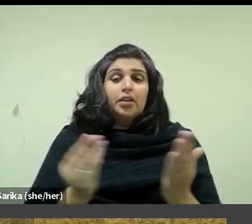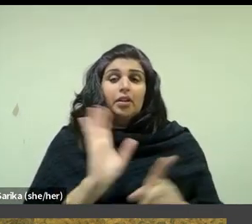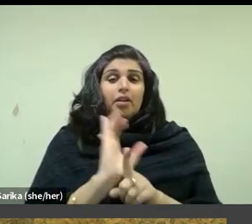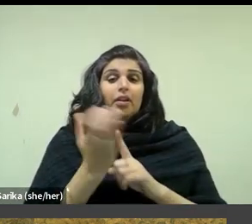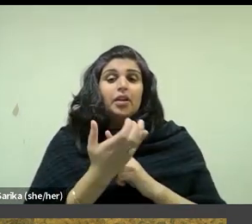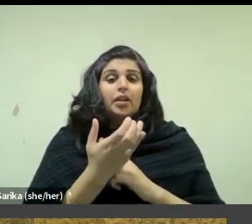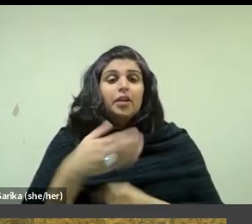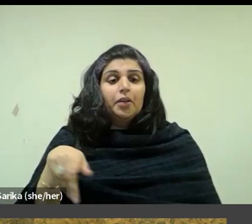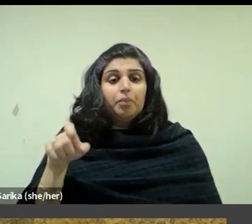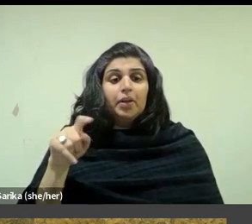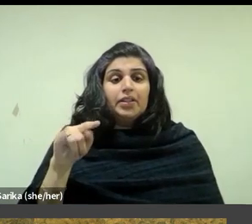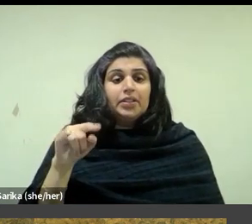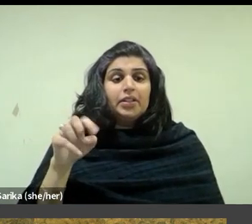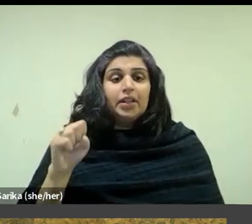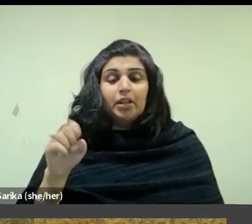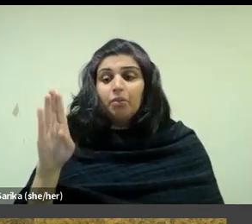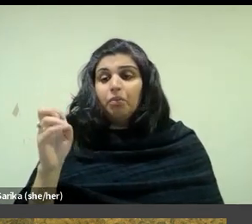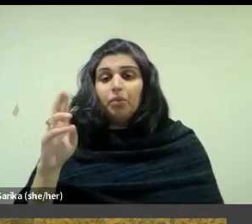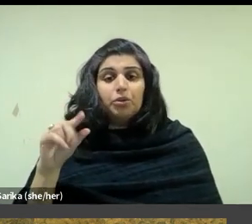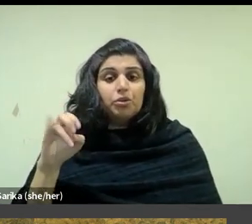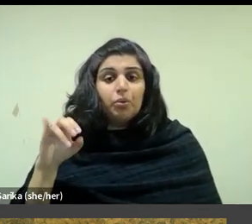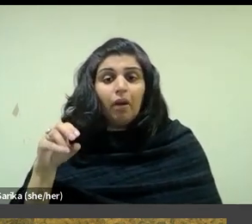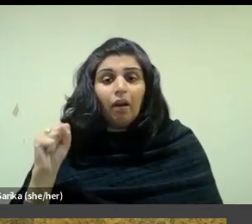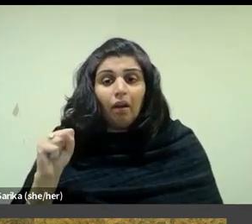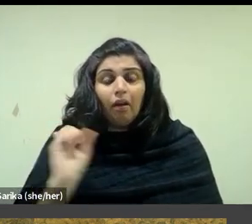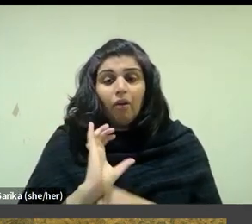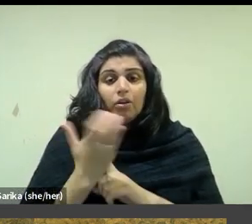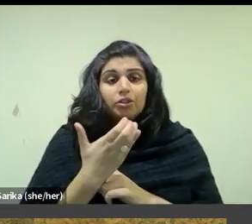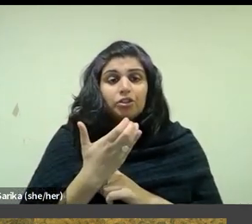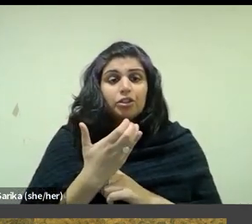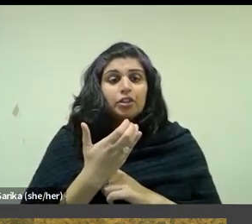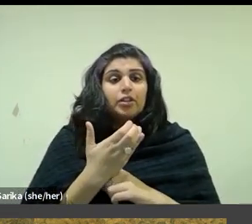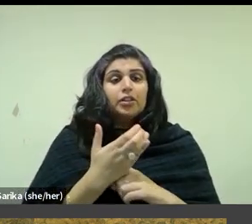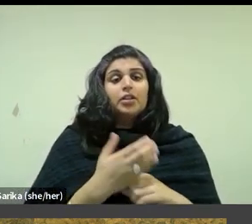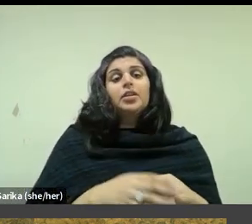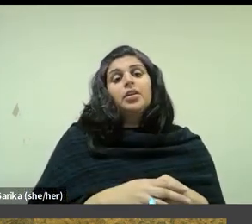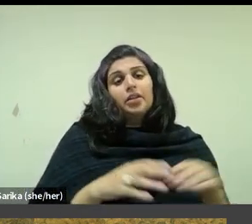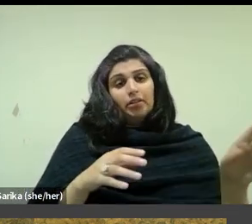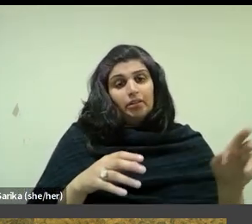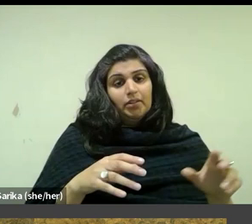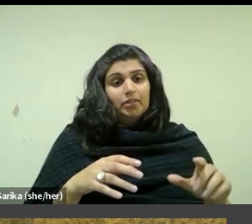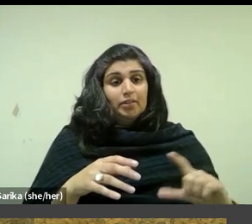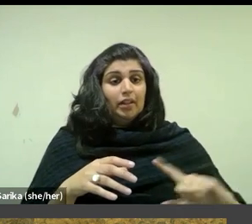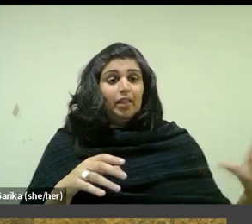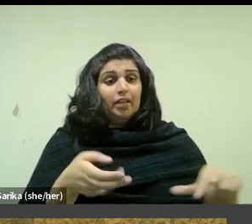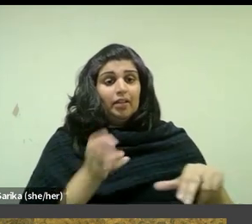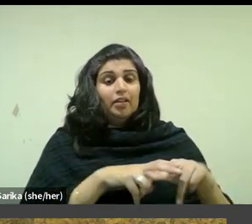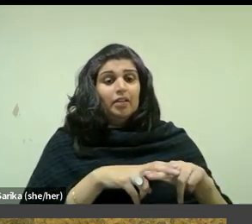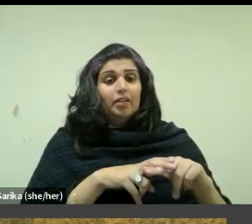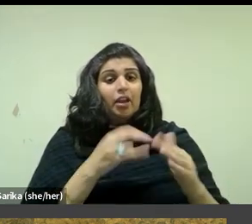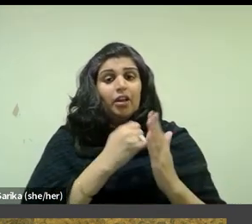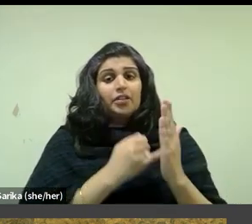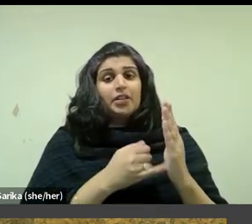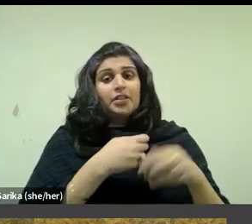domesticity, we find in the skirt and chemise draped across a chair to the left, the suggestion of artistic production